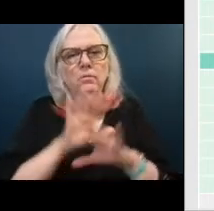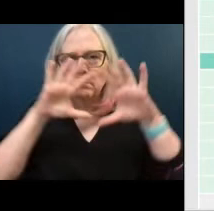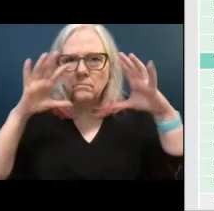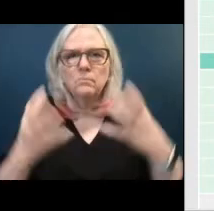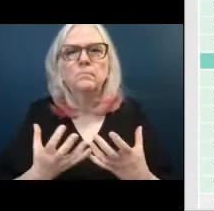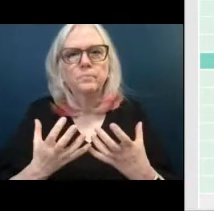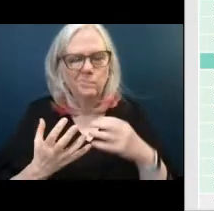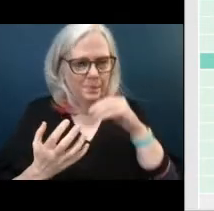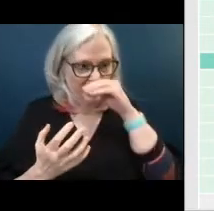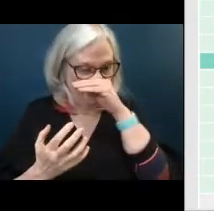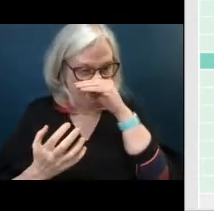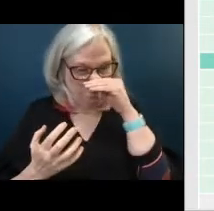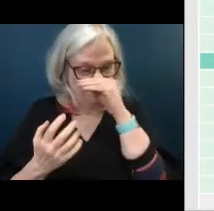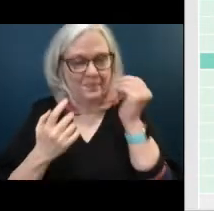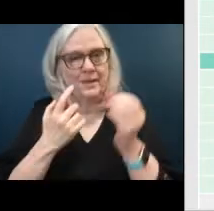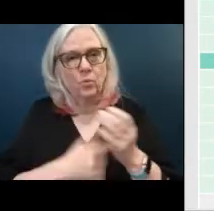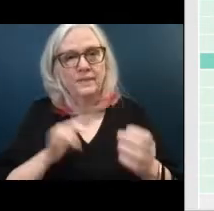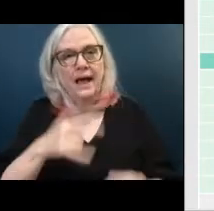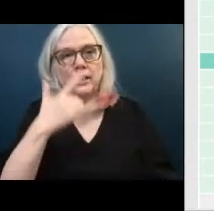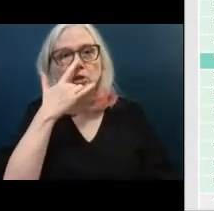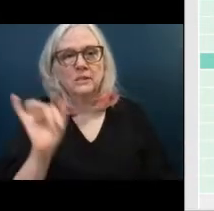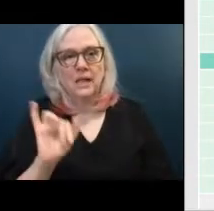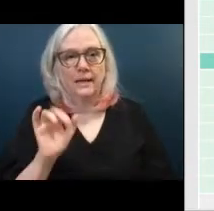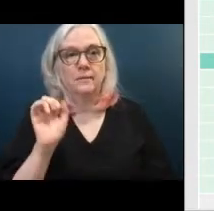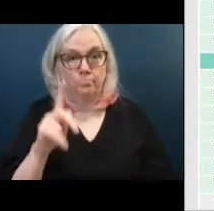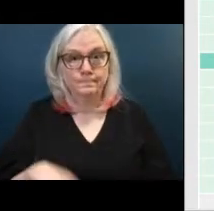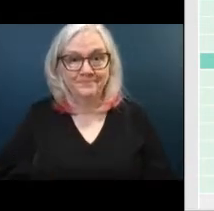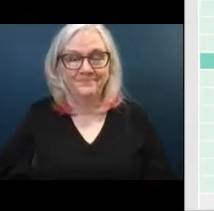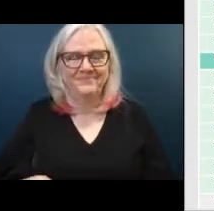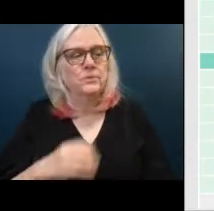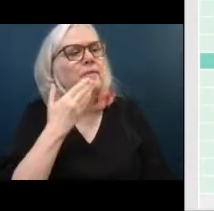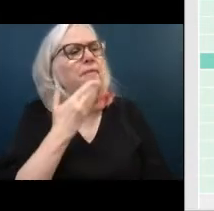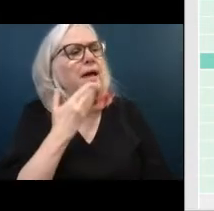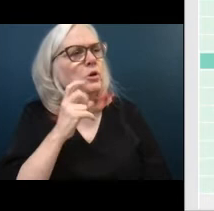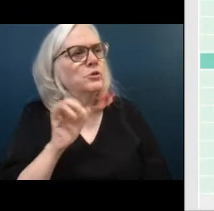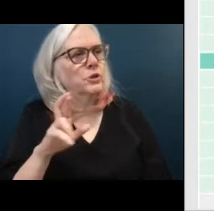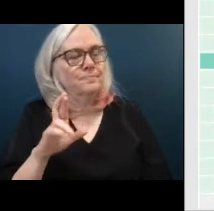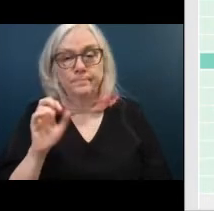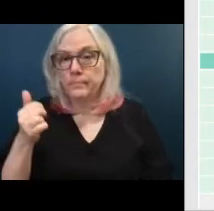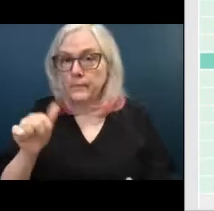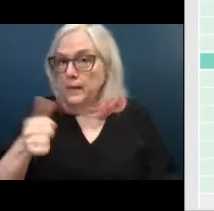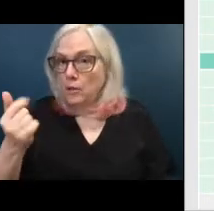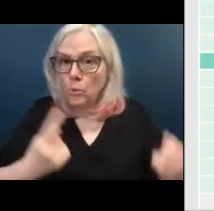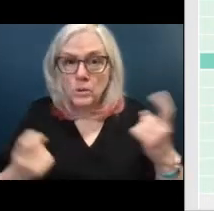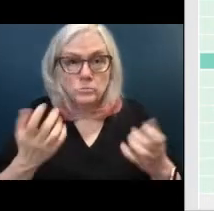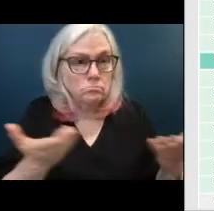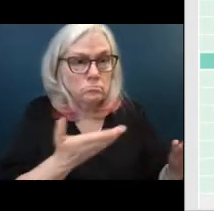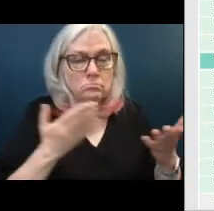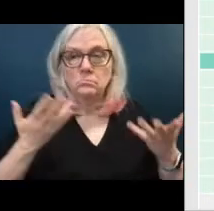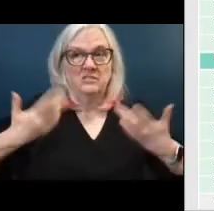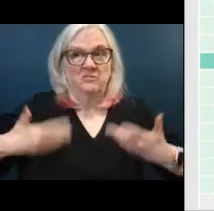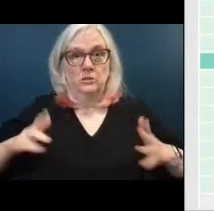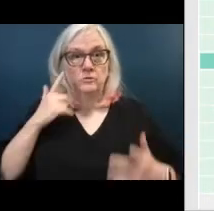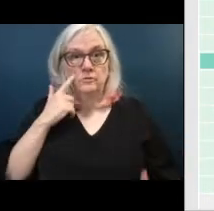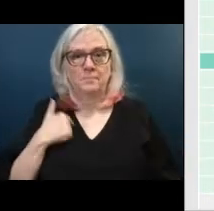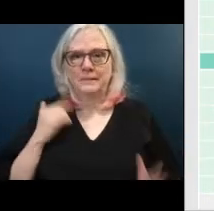before so thank you thank you sir any other questions that's it for me all